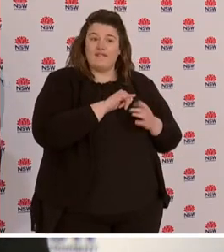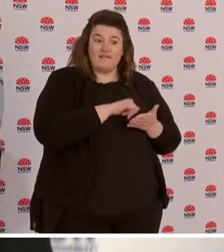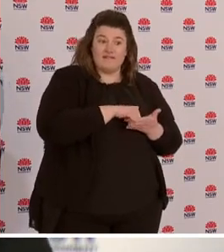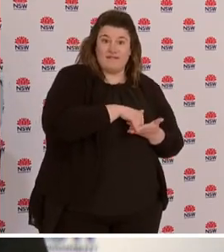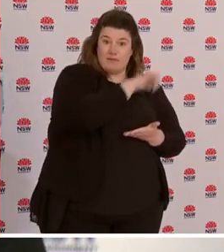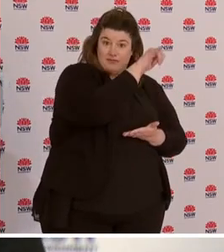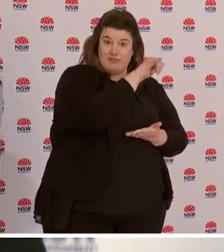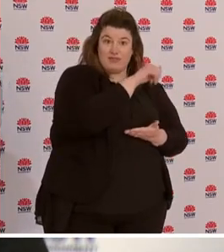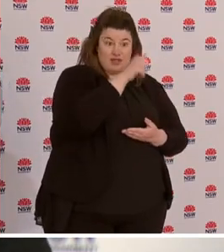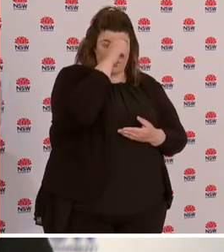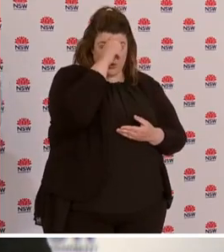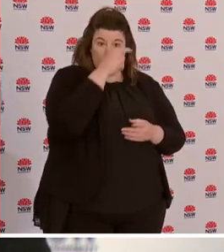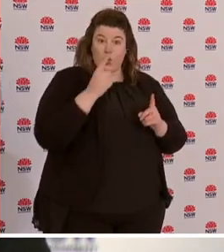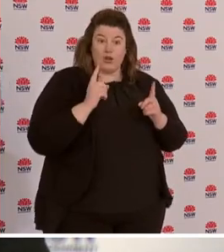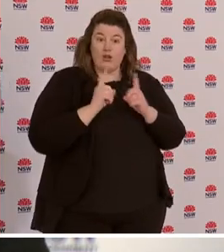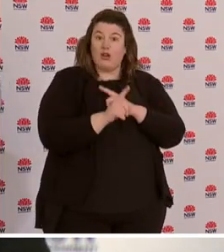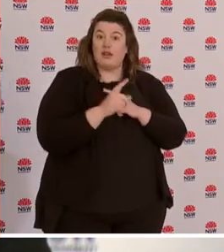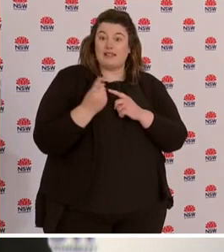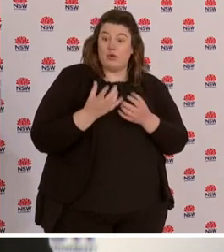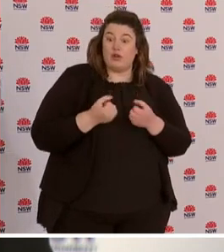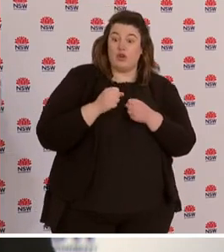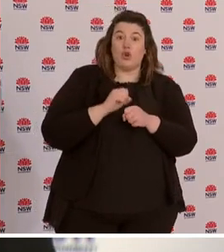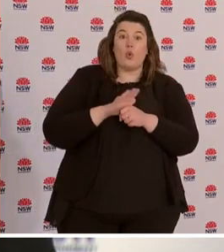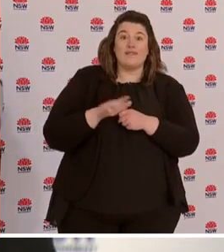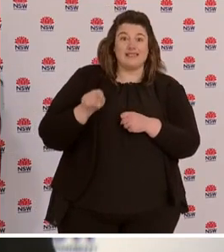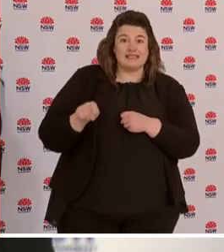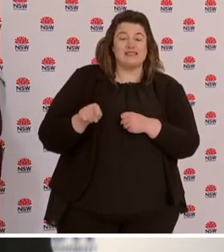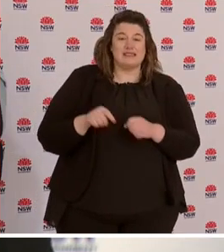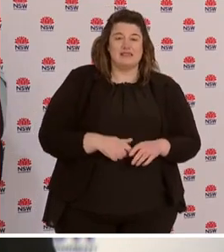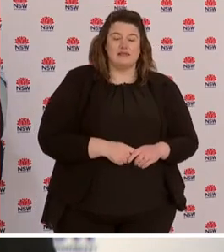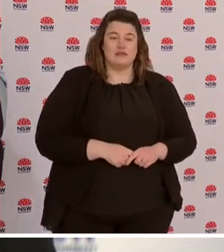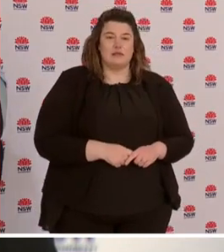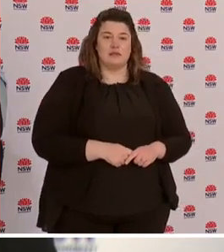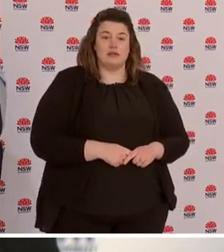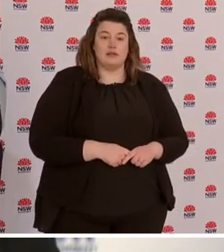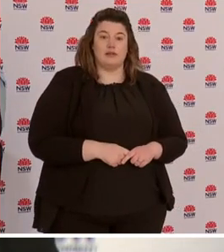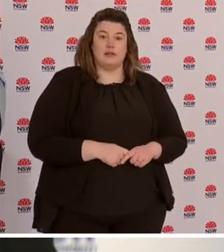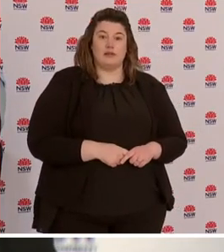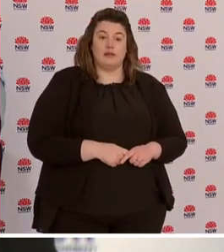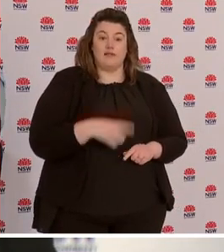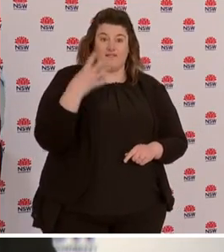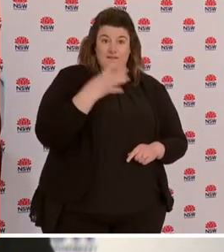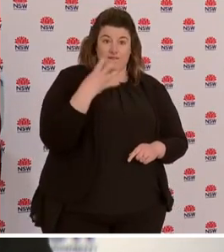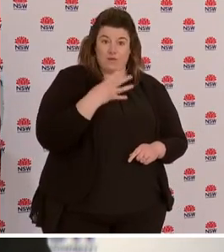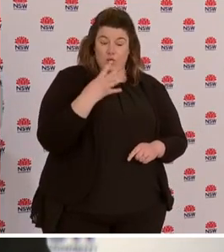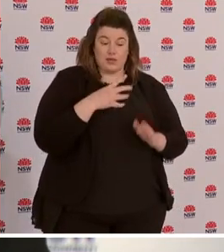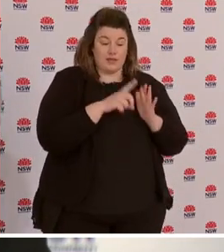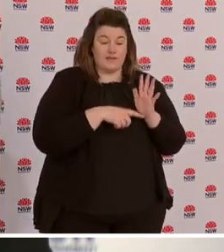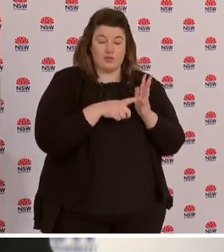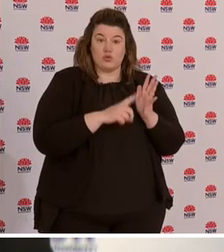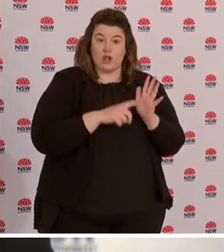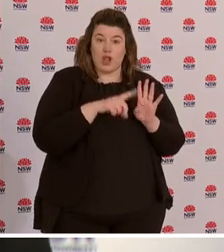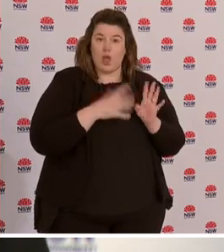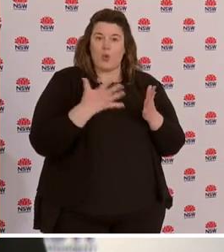close contact. So the person travelled on the 14th of July to Ballina from